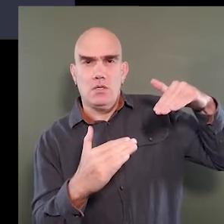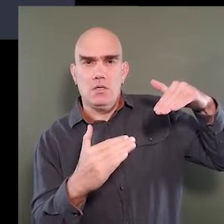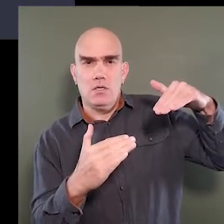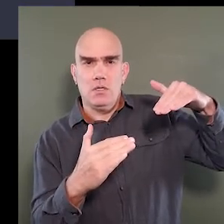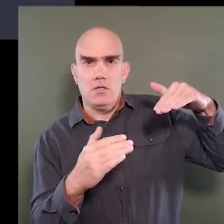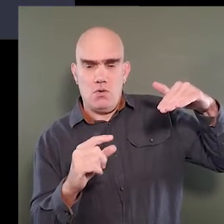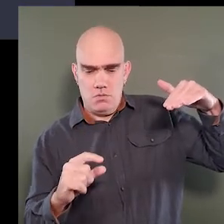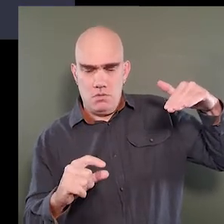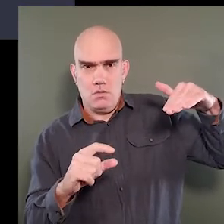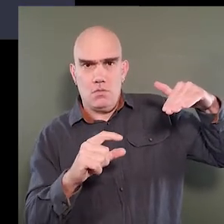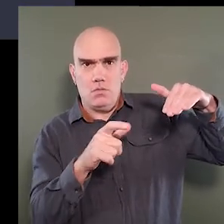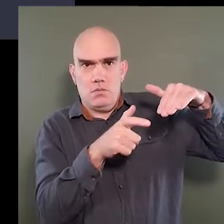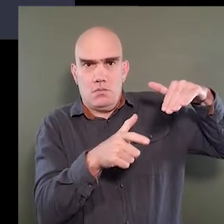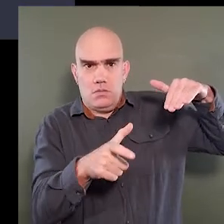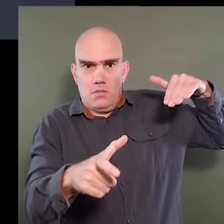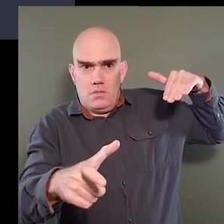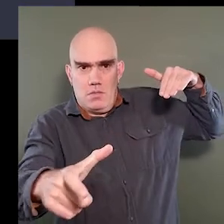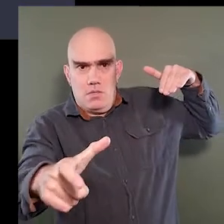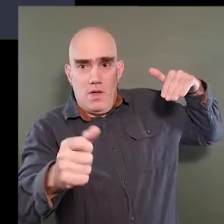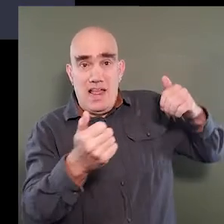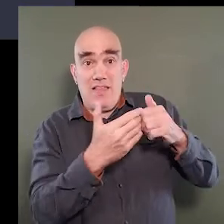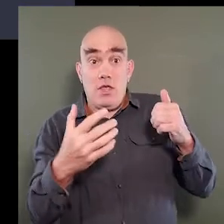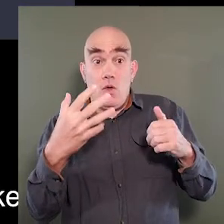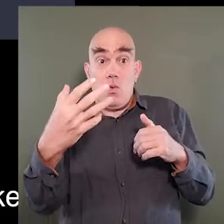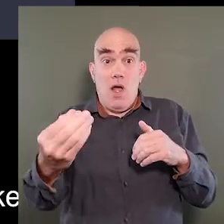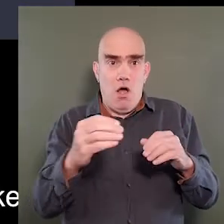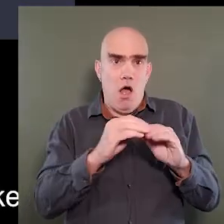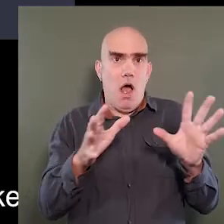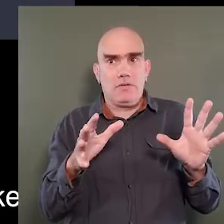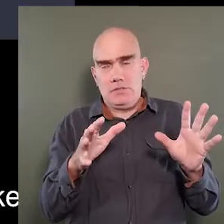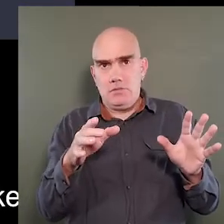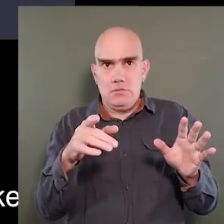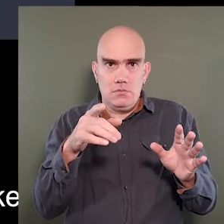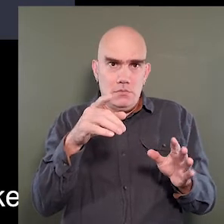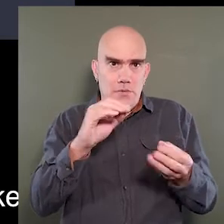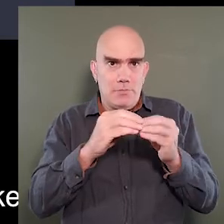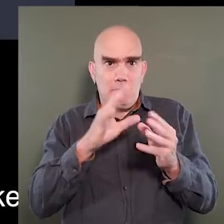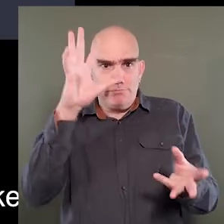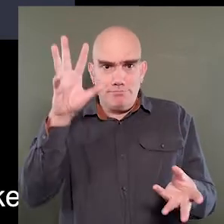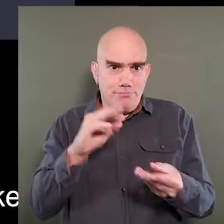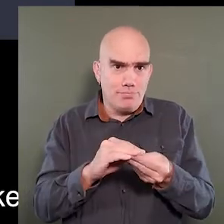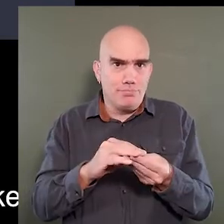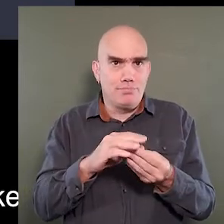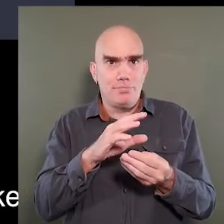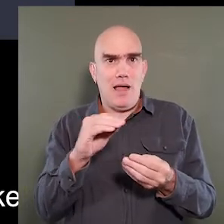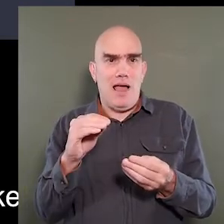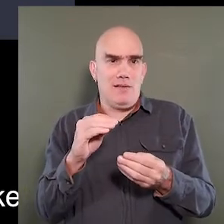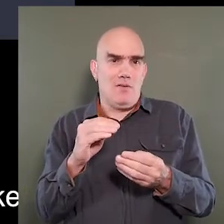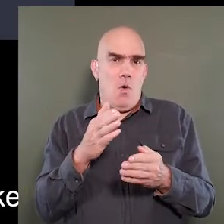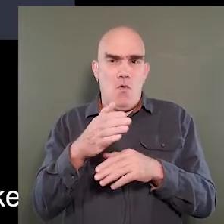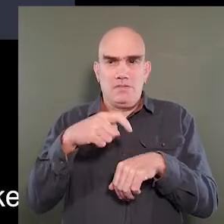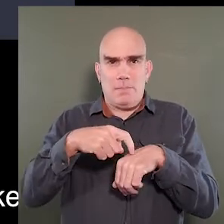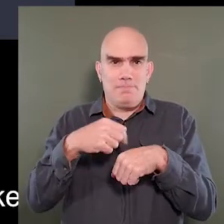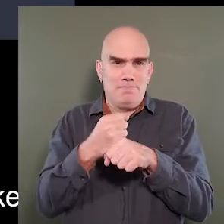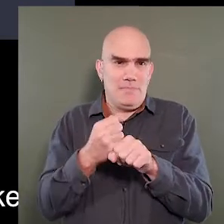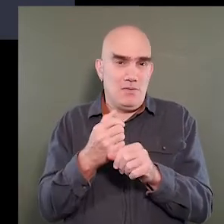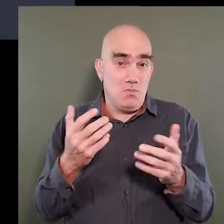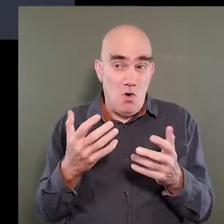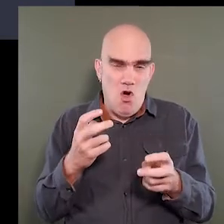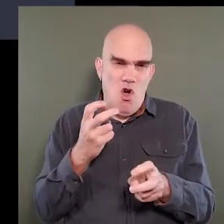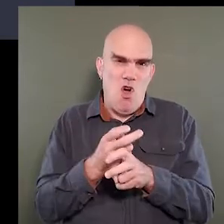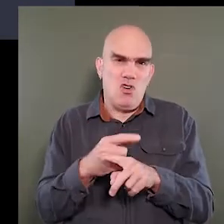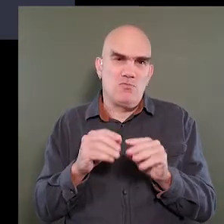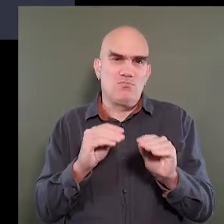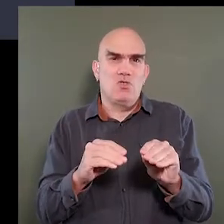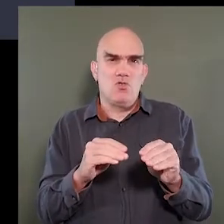and anything going out, obviously those dimensions add up and over time make it